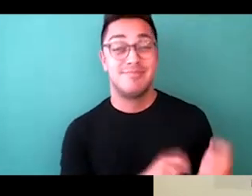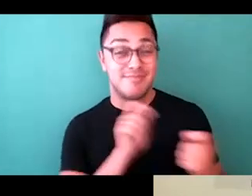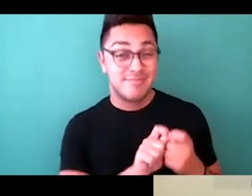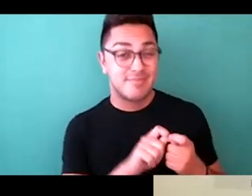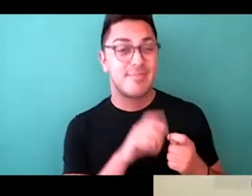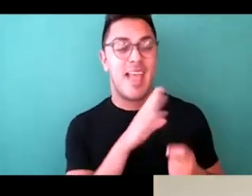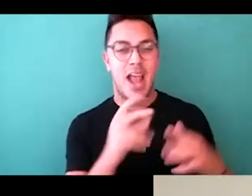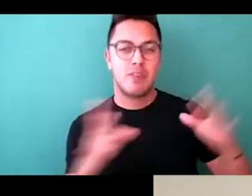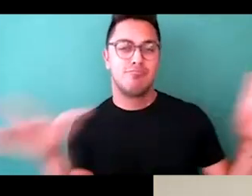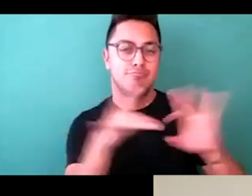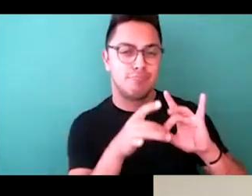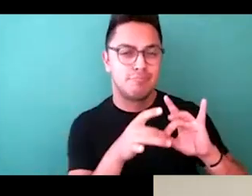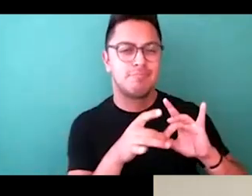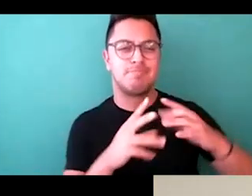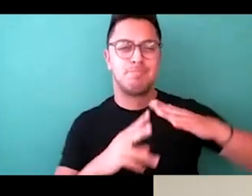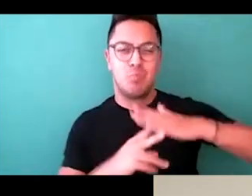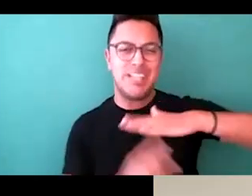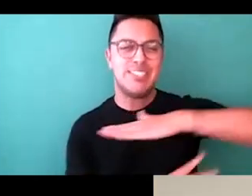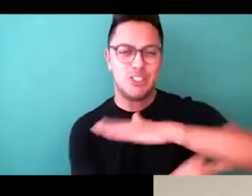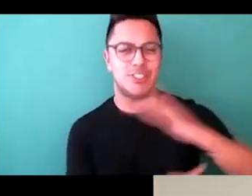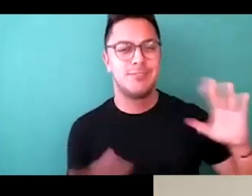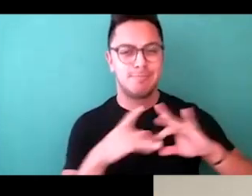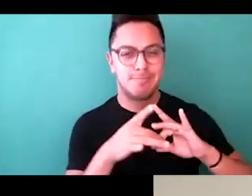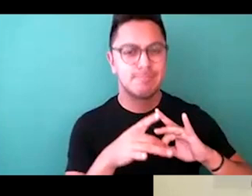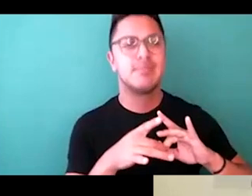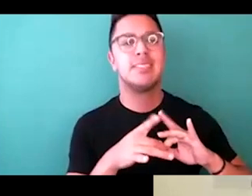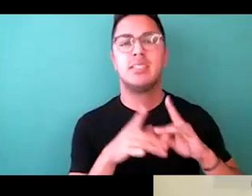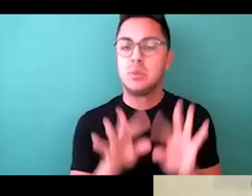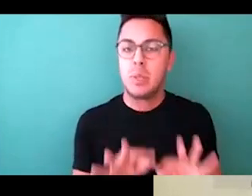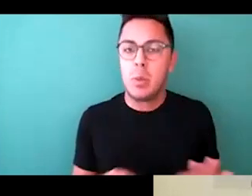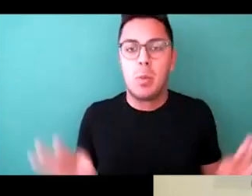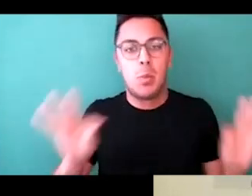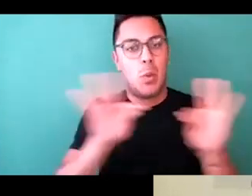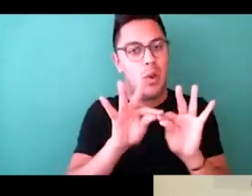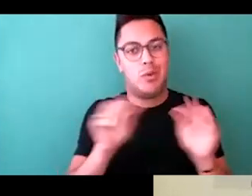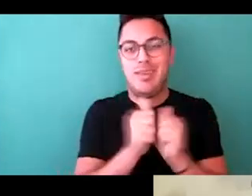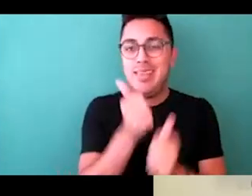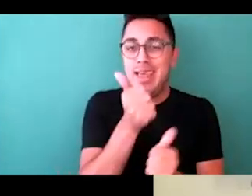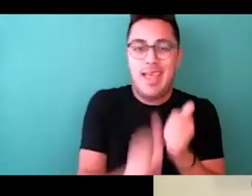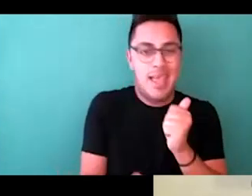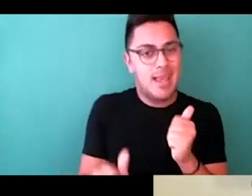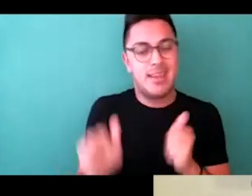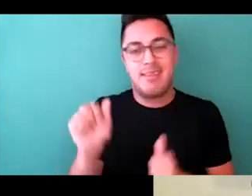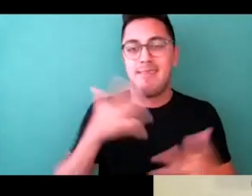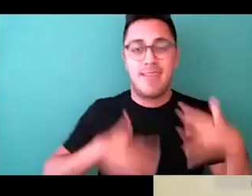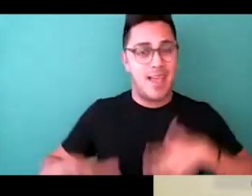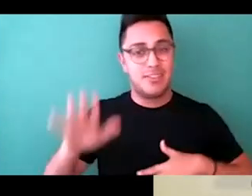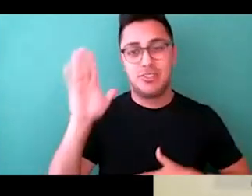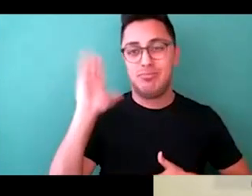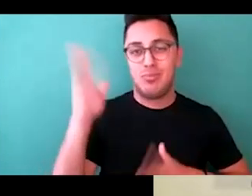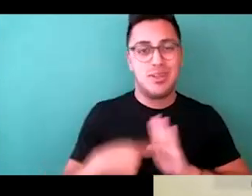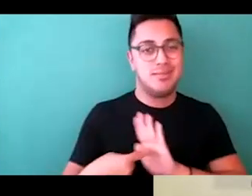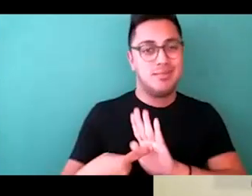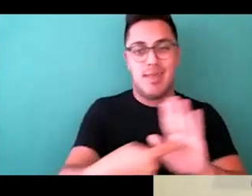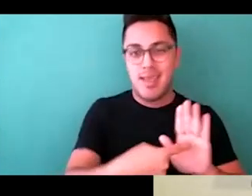is something that is so critically important in any fashion presentation, a runway, you know, a